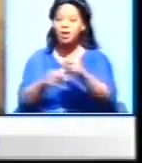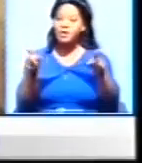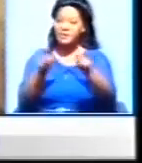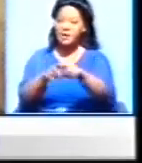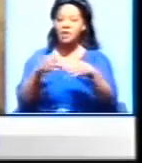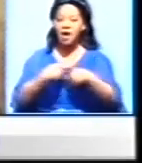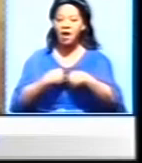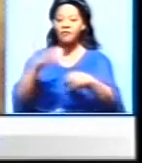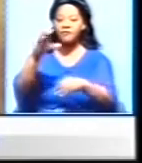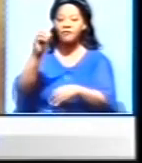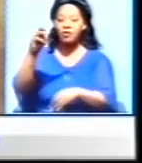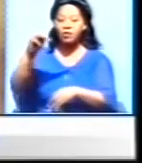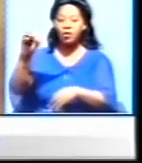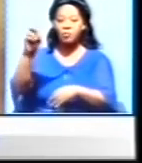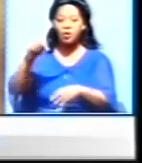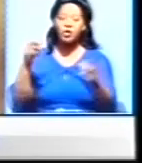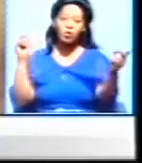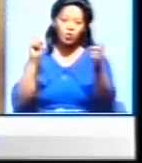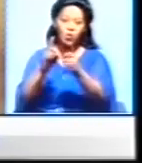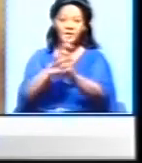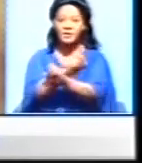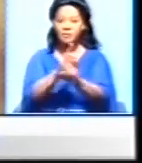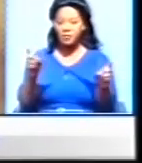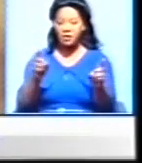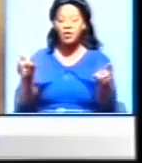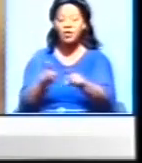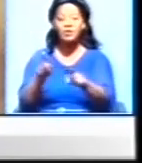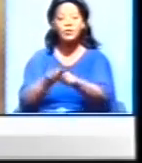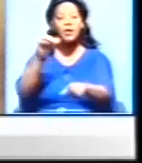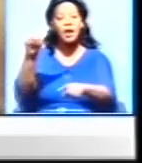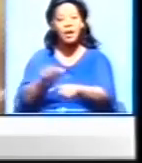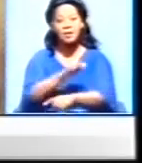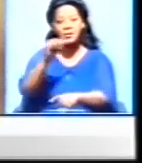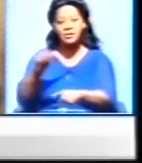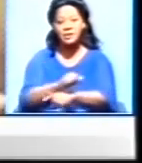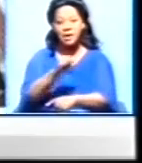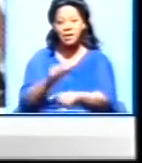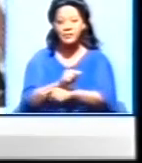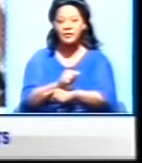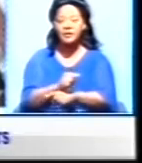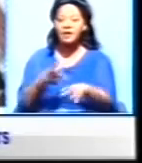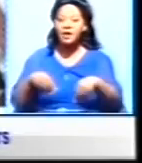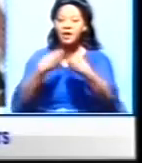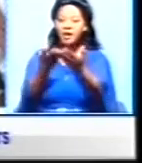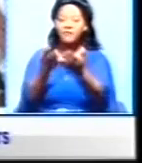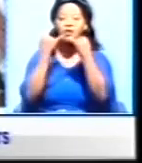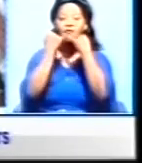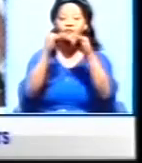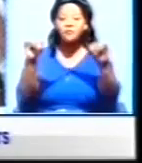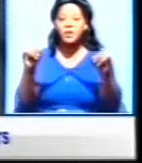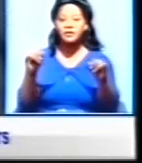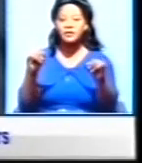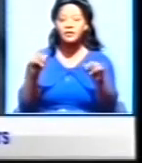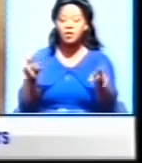that we're both multi-party democracies and multi-ethnic societies. And so the dissemination of information, you know, the